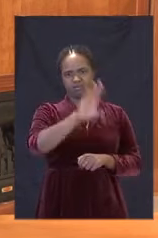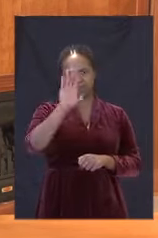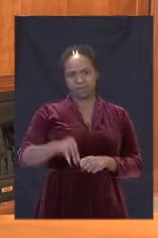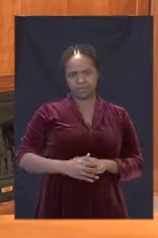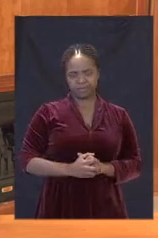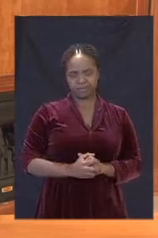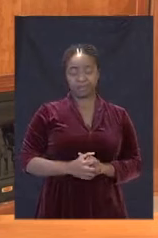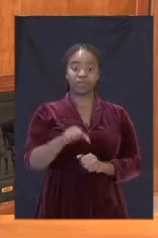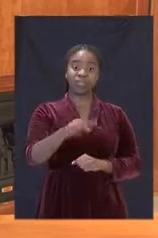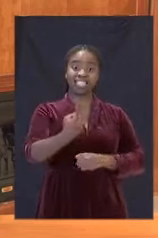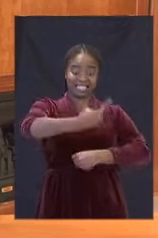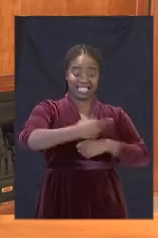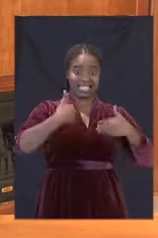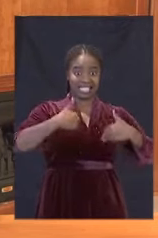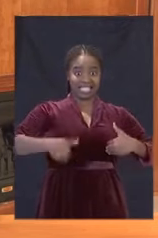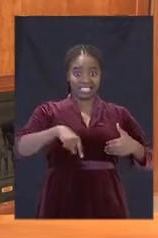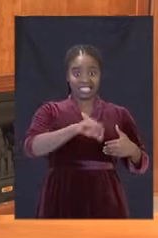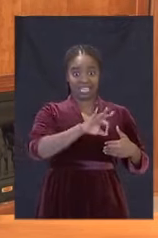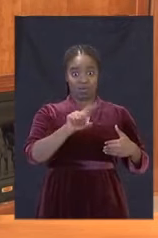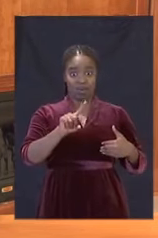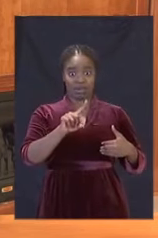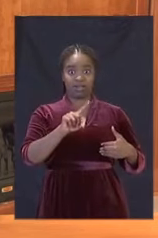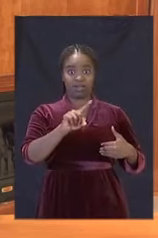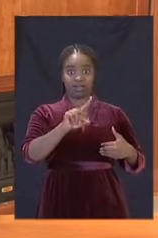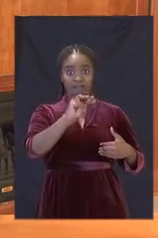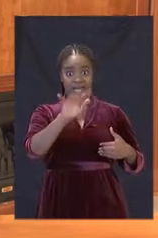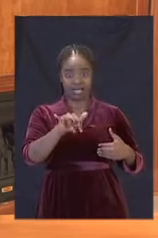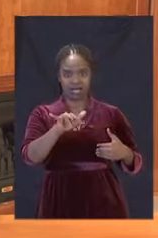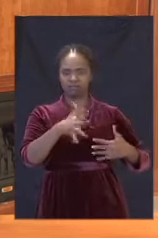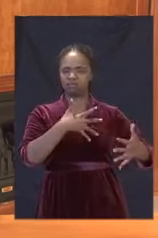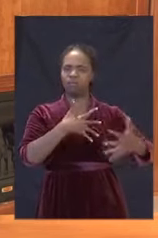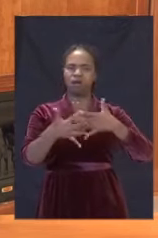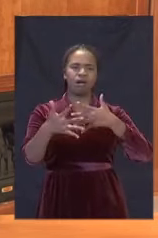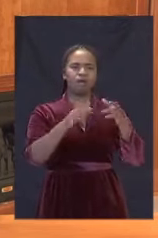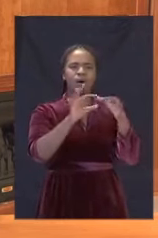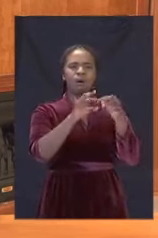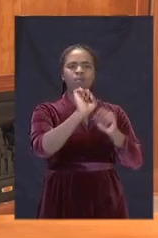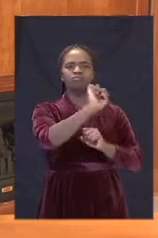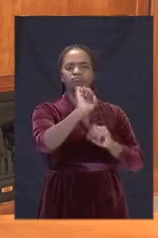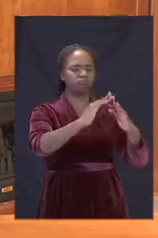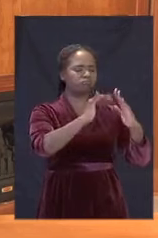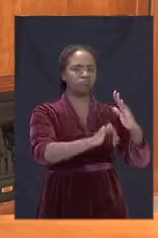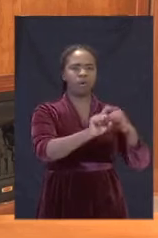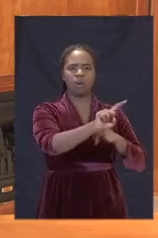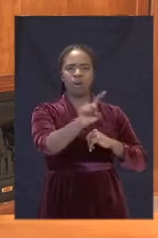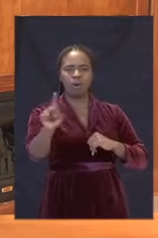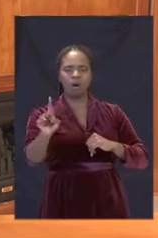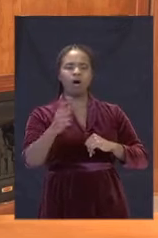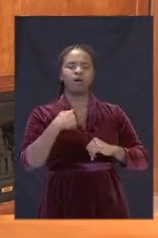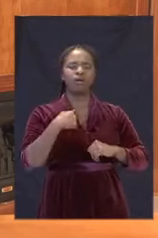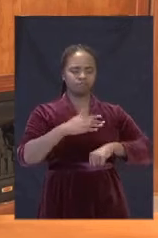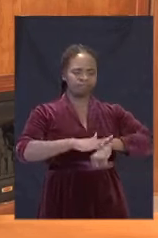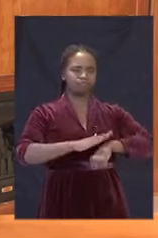On this day, wherever we may be, I call upon all of